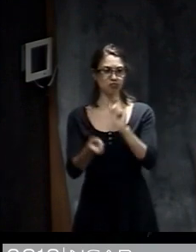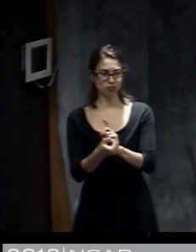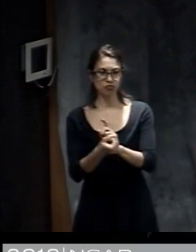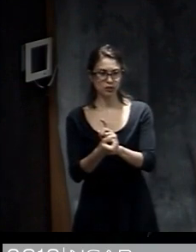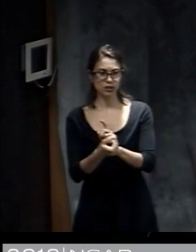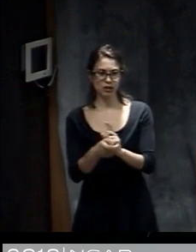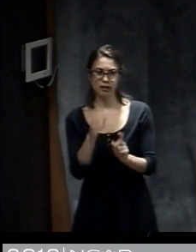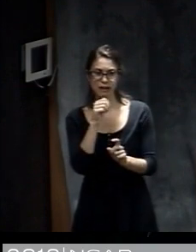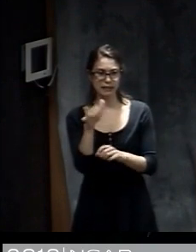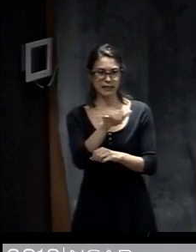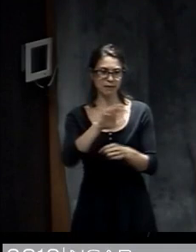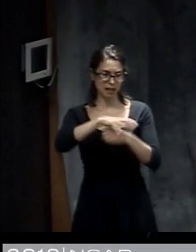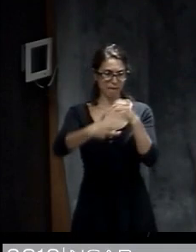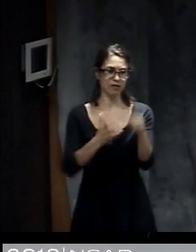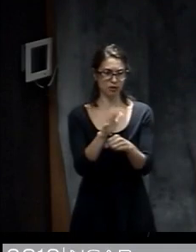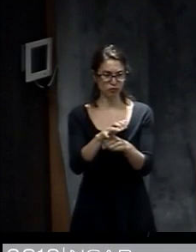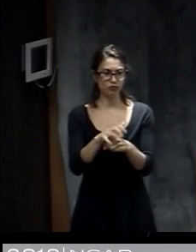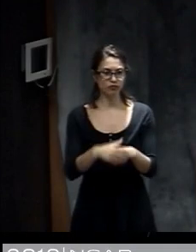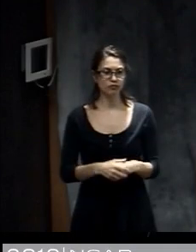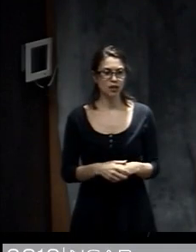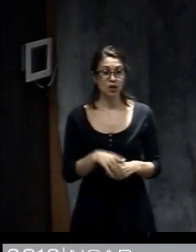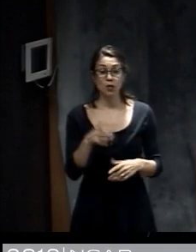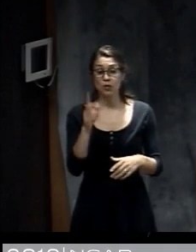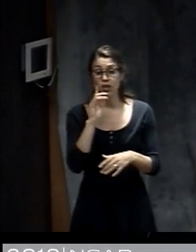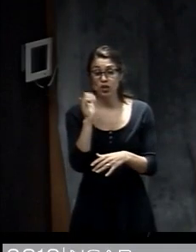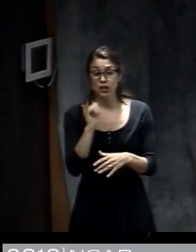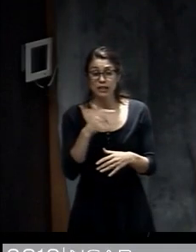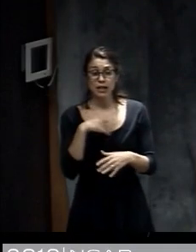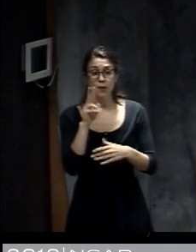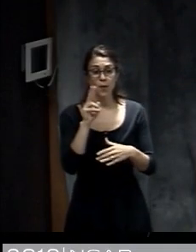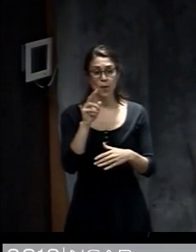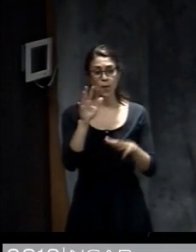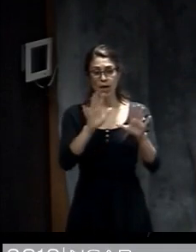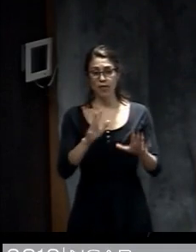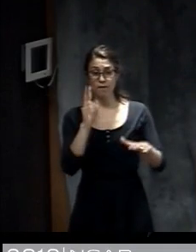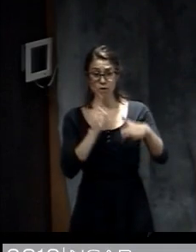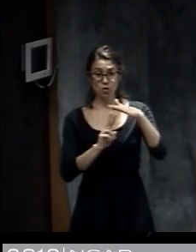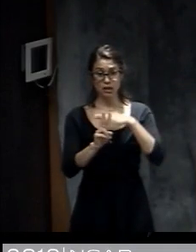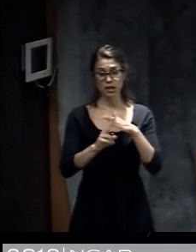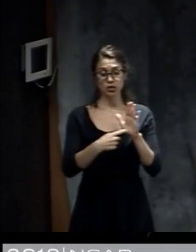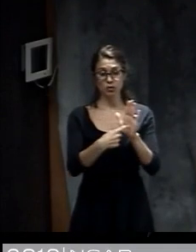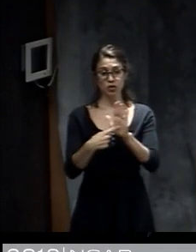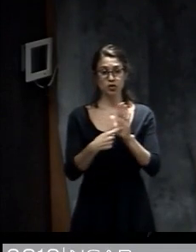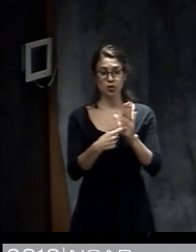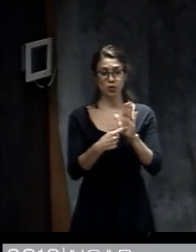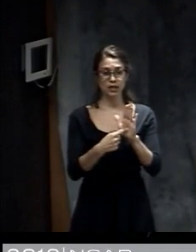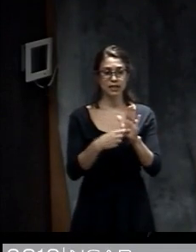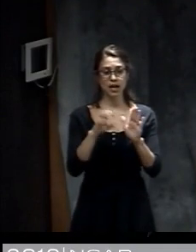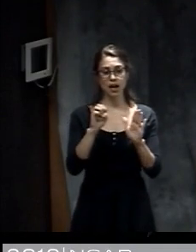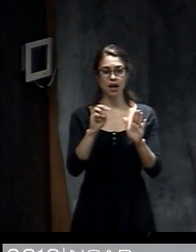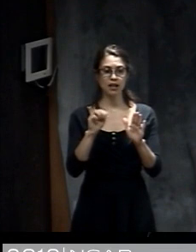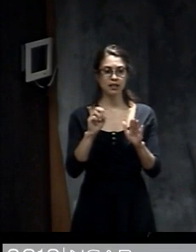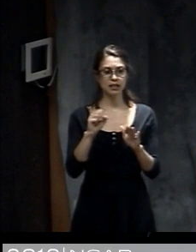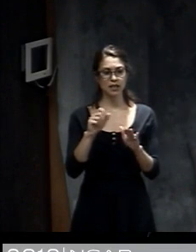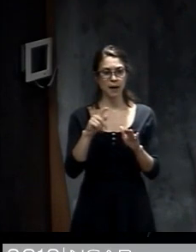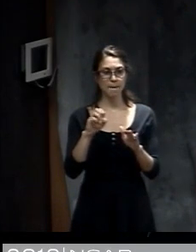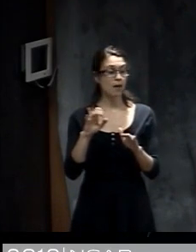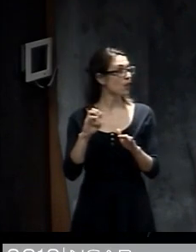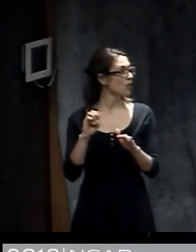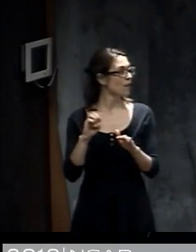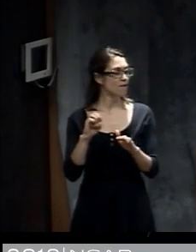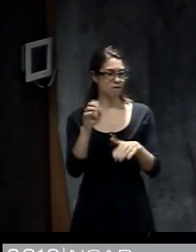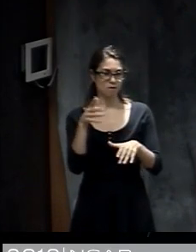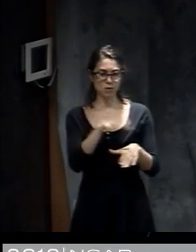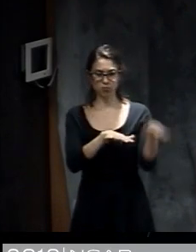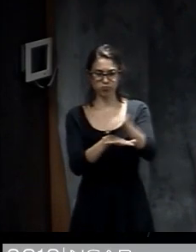atmosphere. So what this looks like in weather forecasting is often depicted in terms of these ensemble forecasts or spaghetti model plots